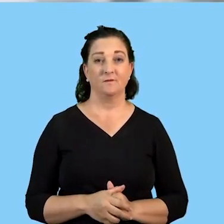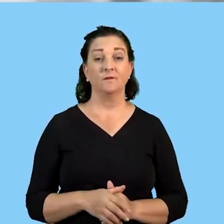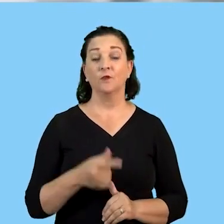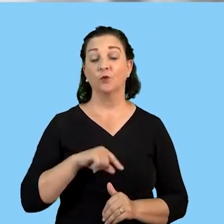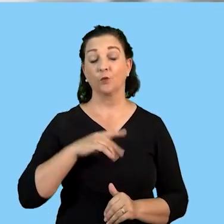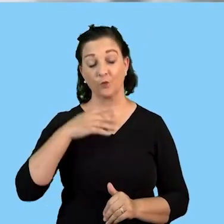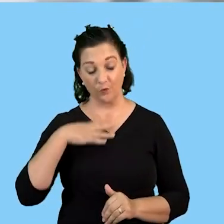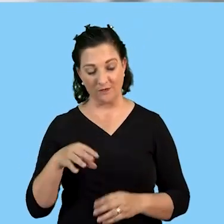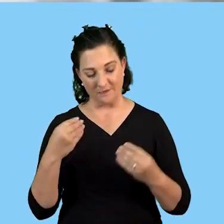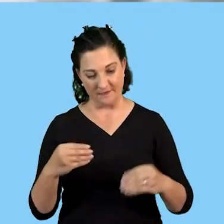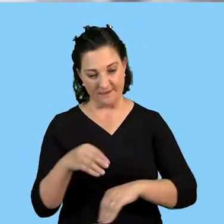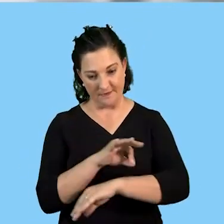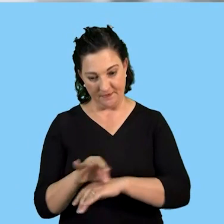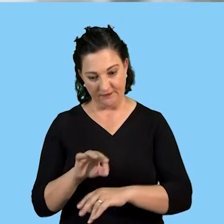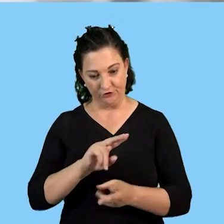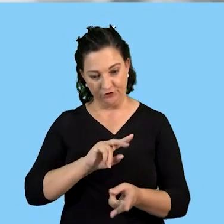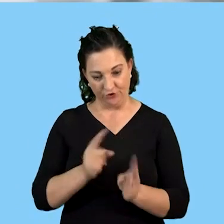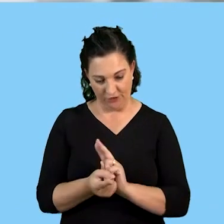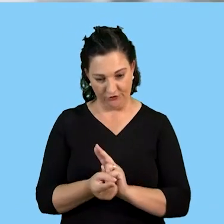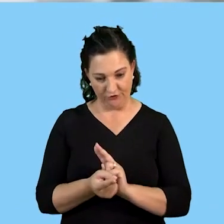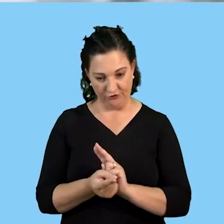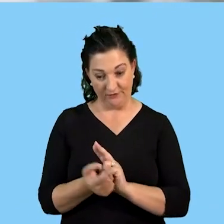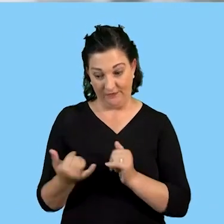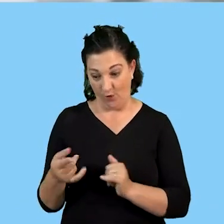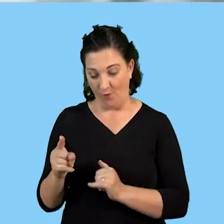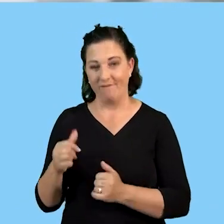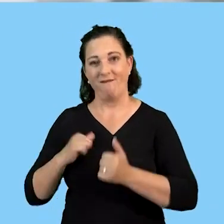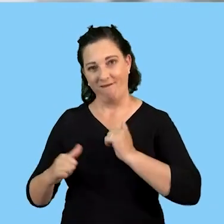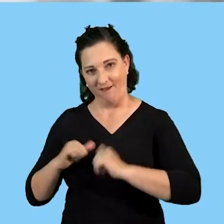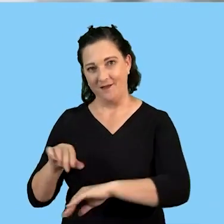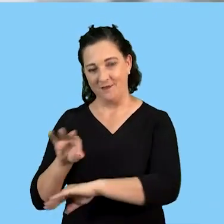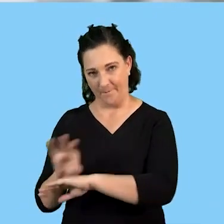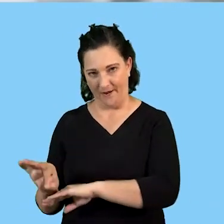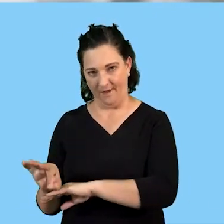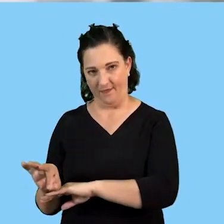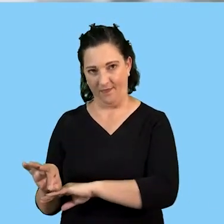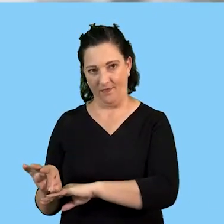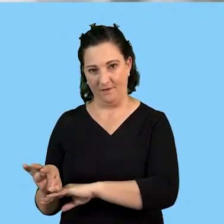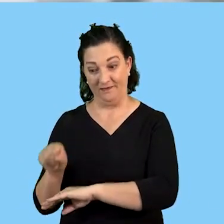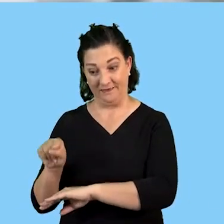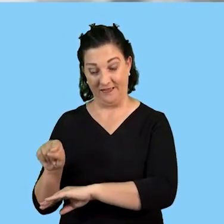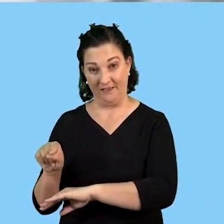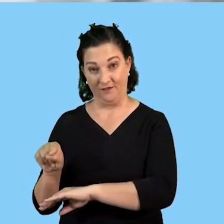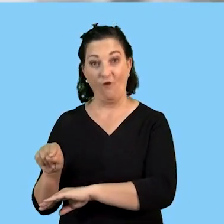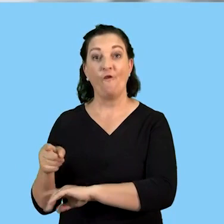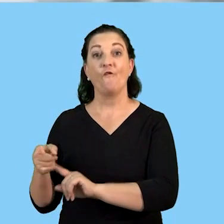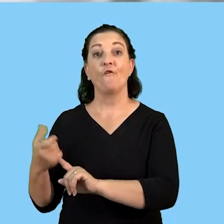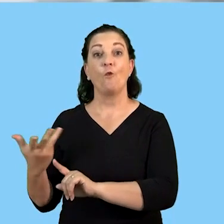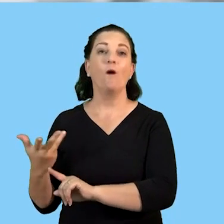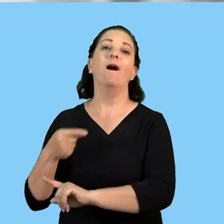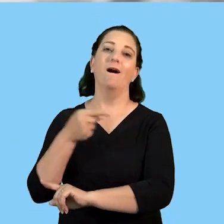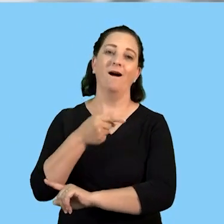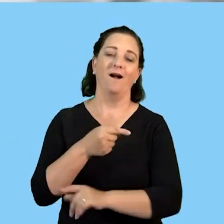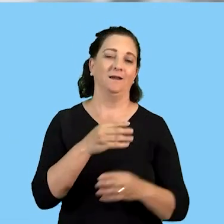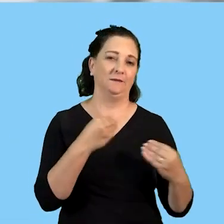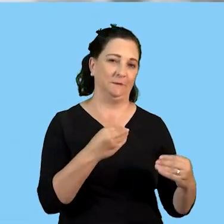are changing a business plan into an action plan so obviously our action plan is informed by our business